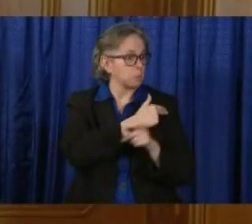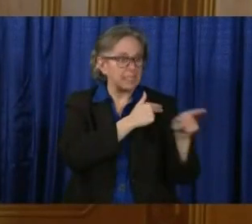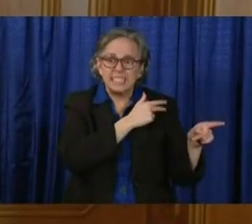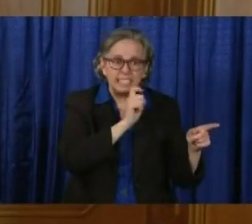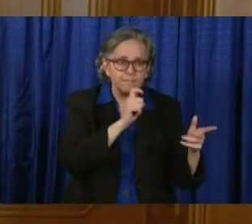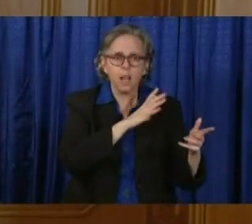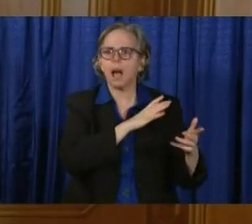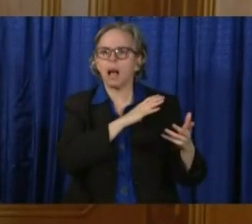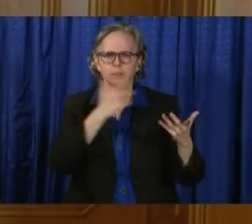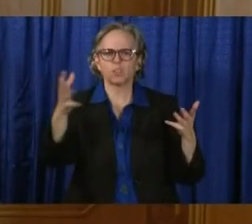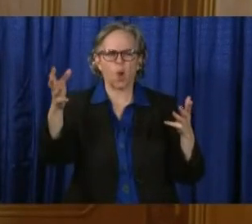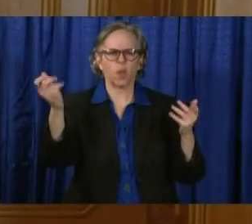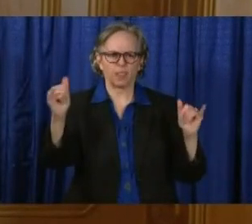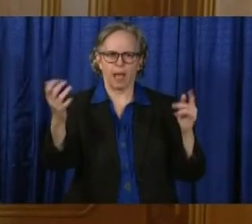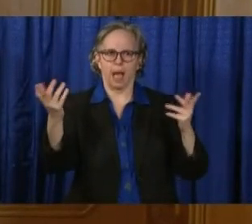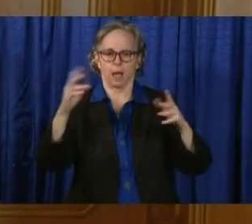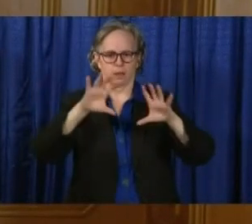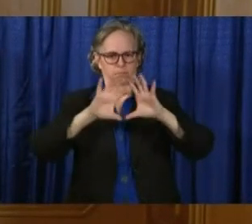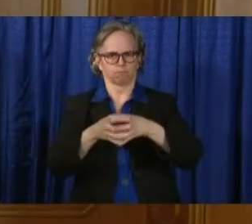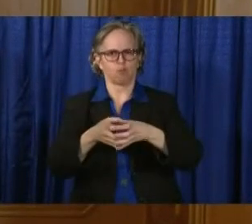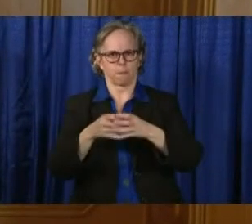other things are needed for testing.